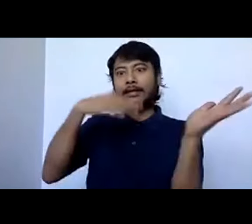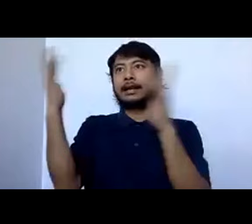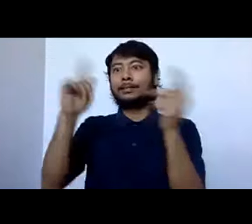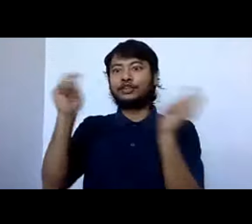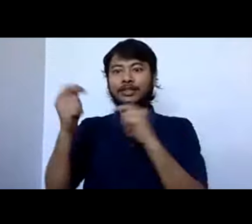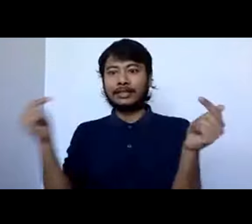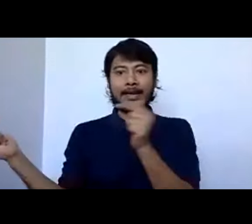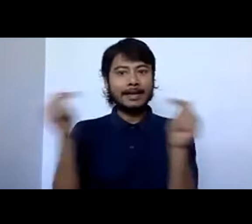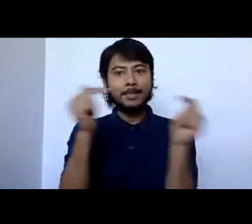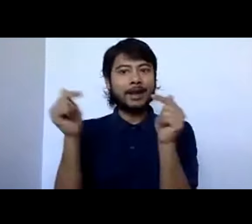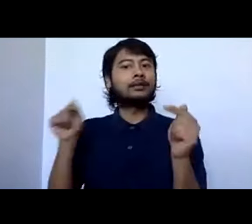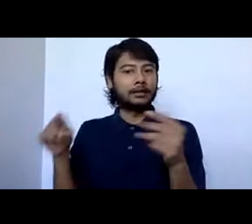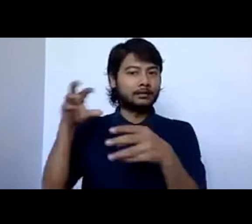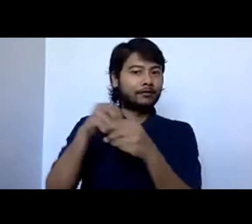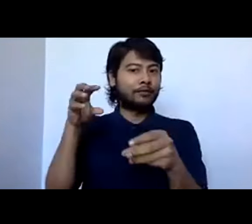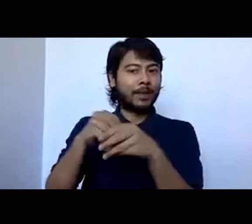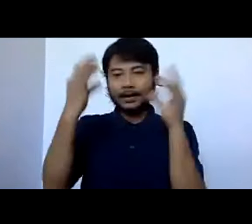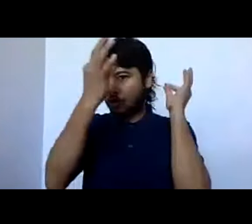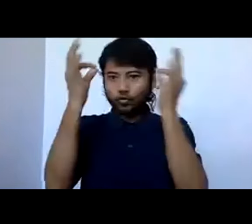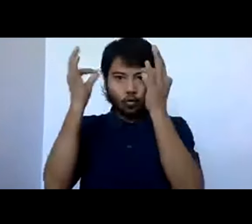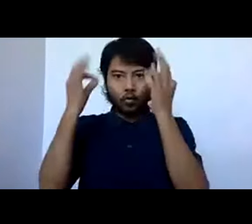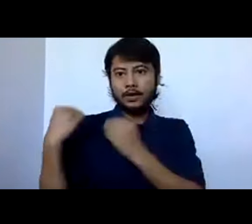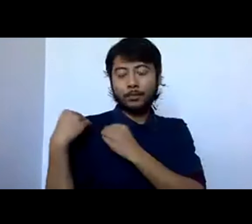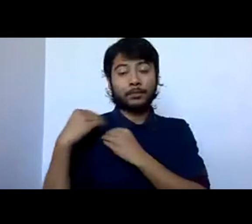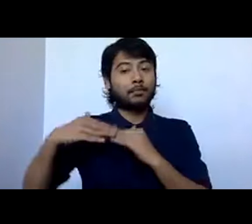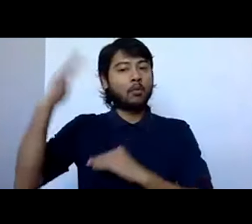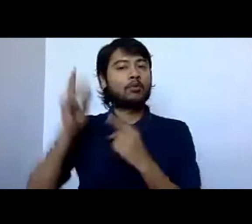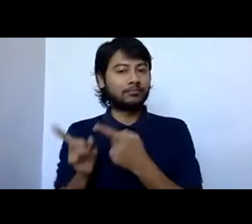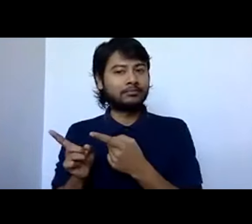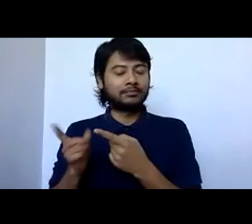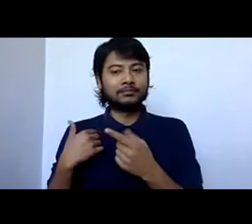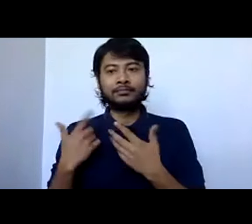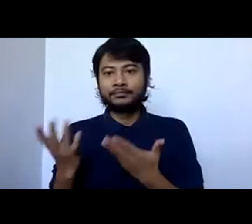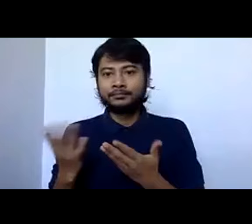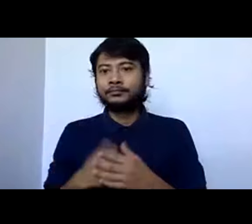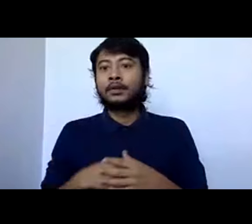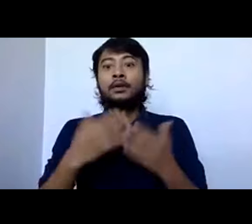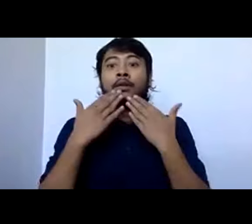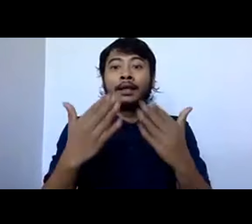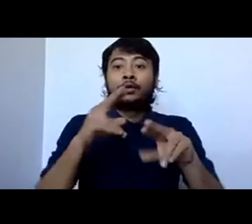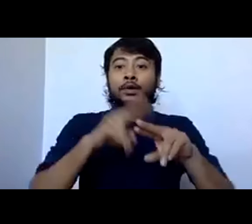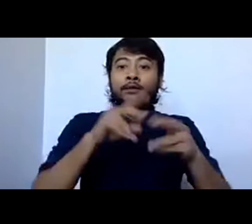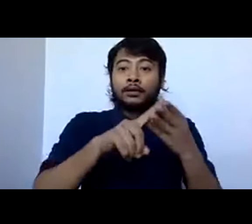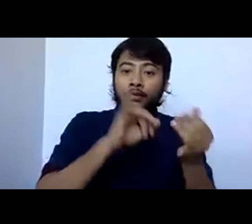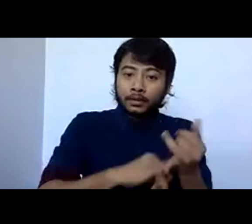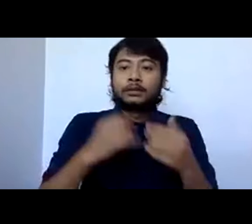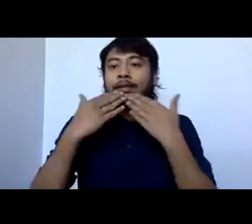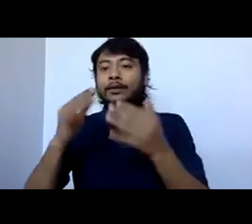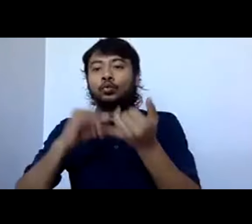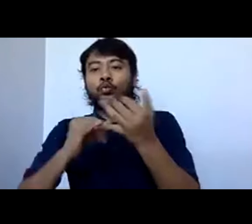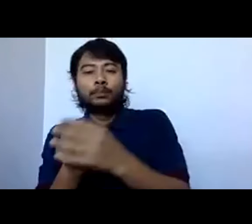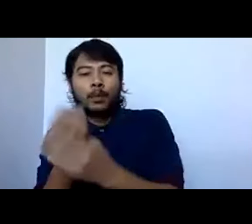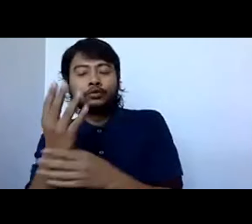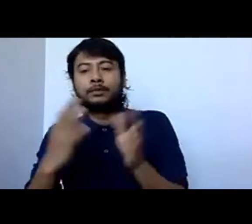In addition to that, I just wanted to thank SES. I want to thank Stroud, Manwiji, Anuragji,